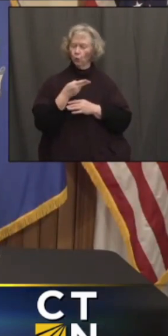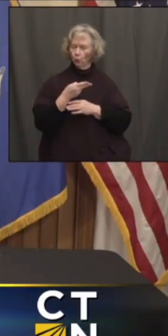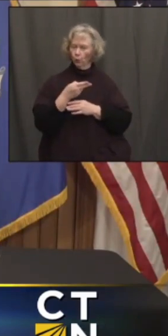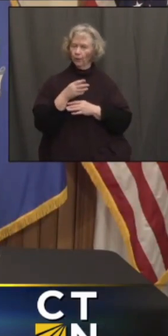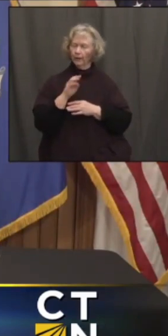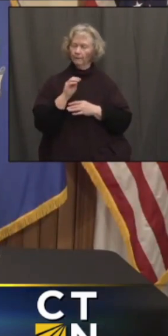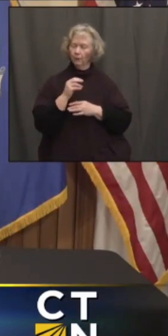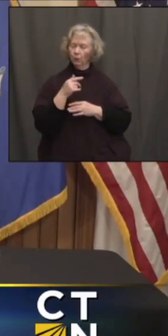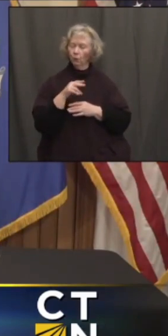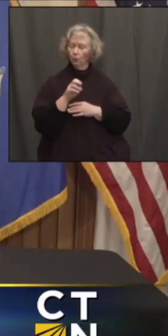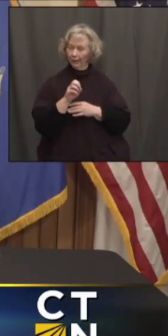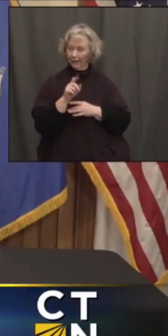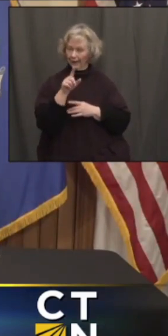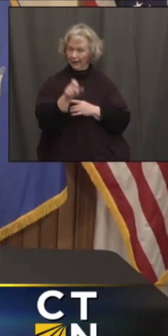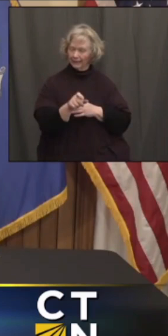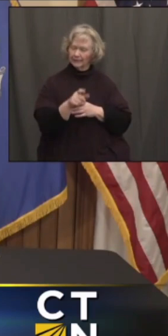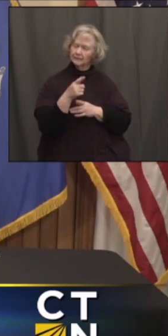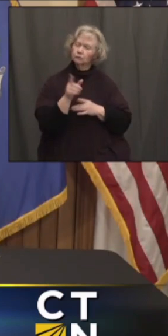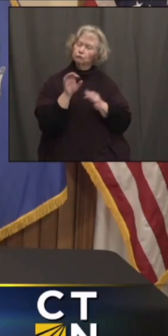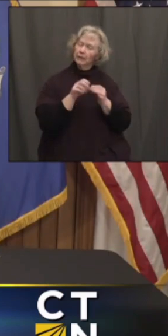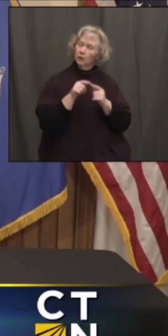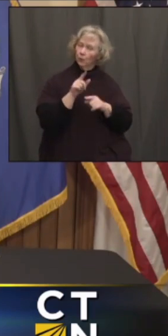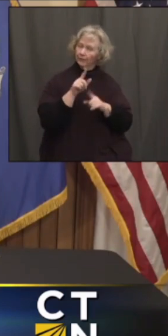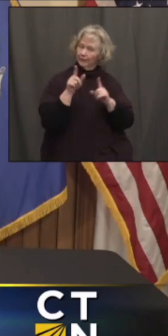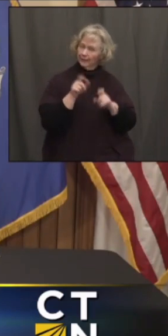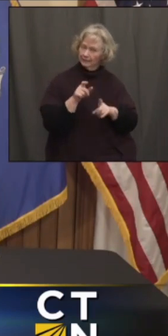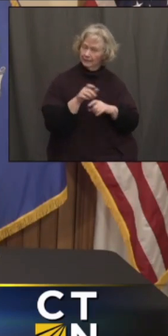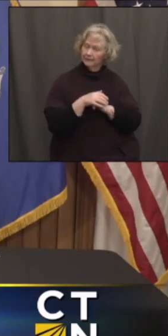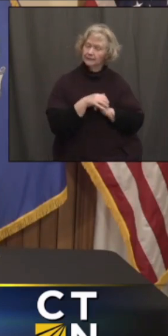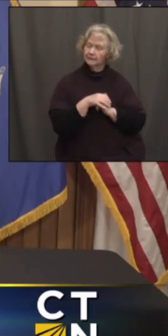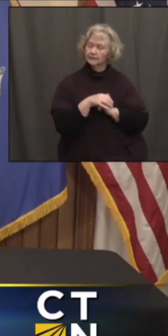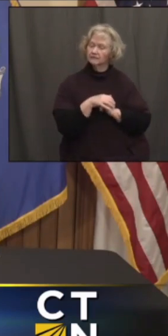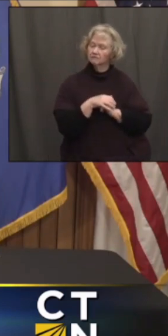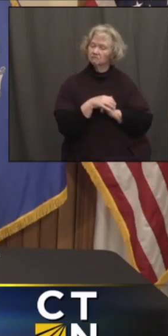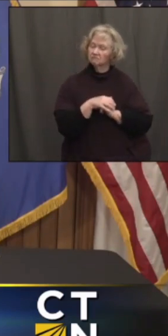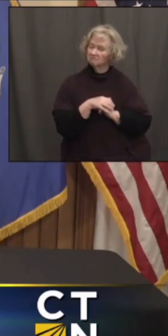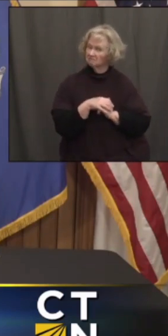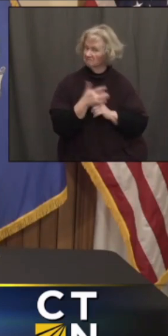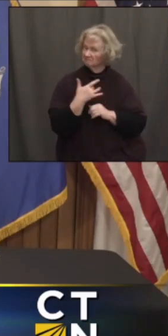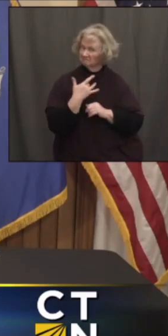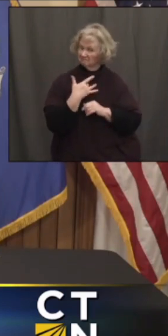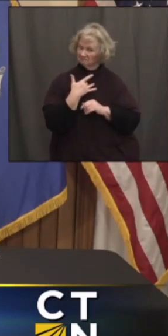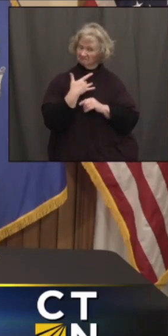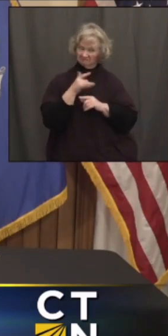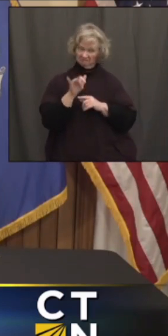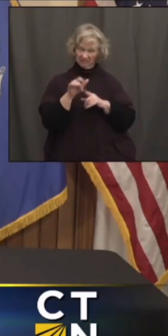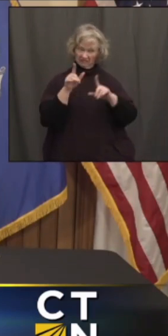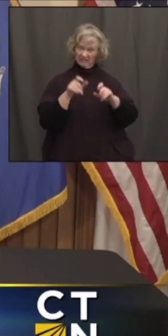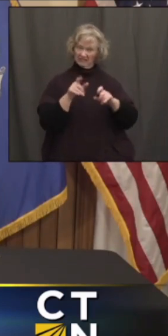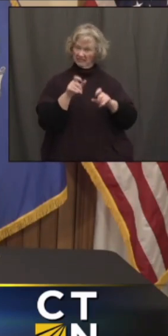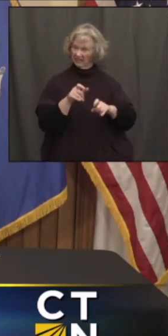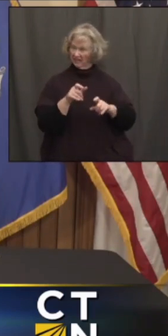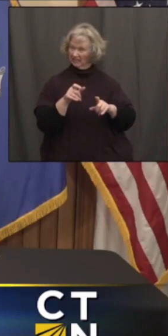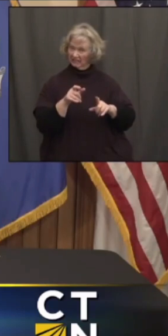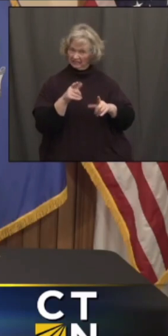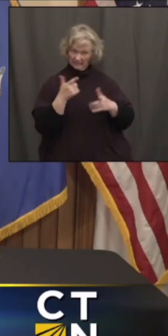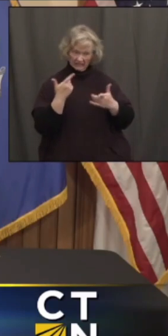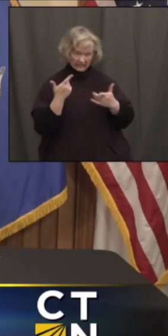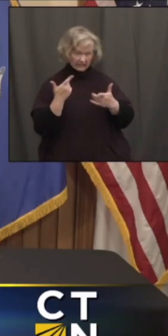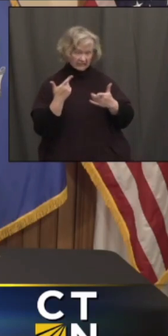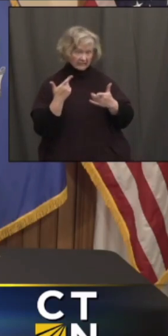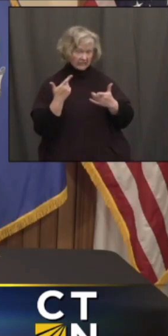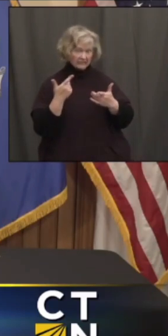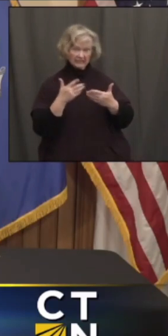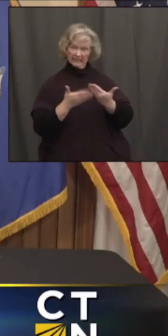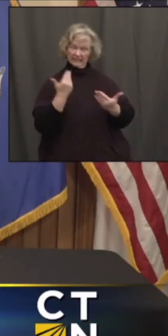In terms of the testing, is testing now sufficiently available in those vulnerable and hard-to-reach